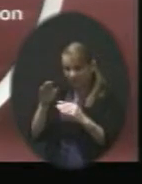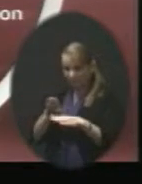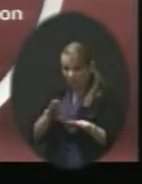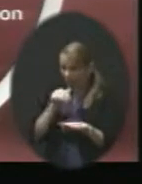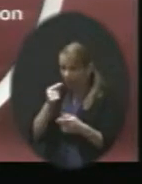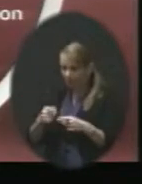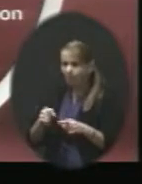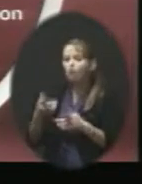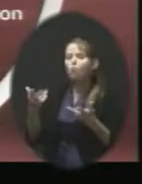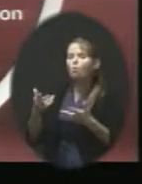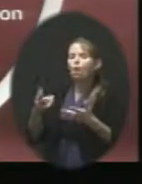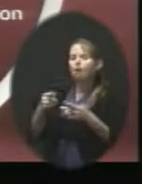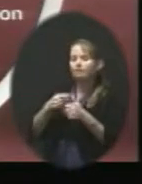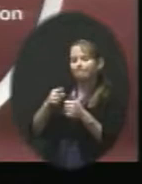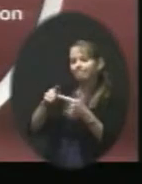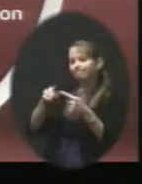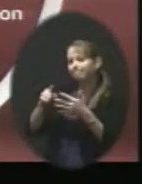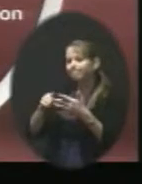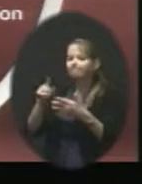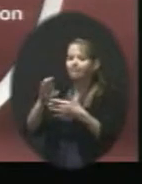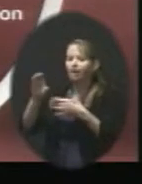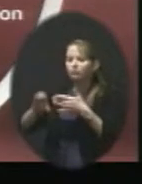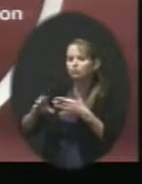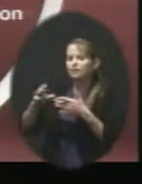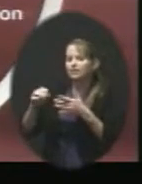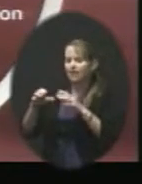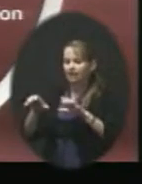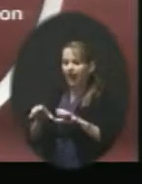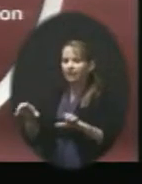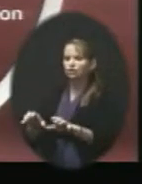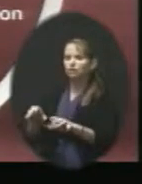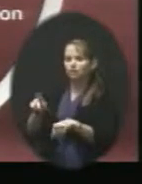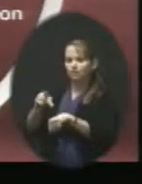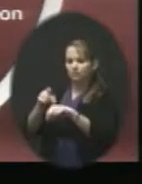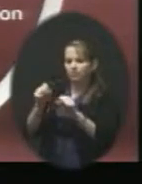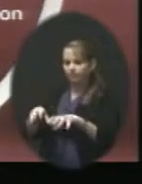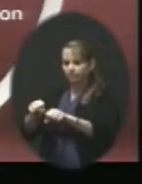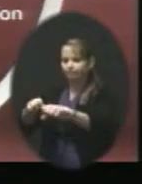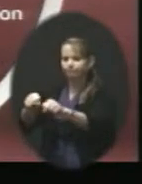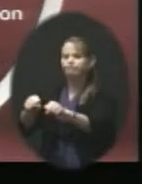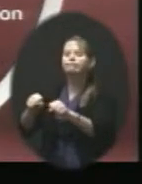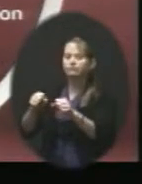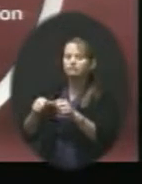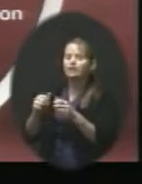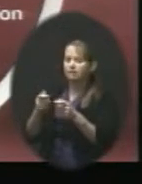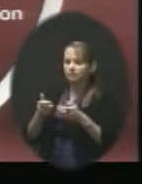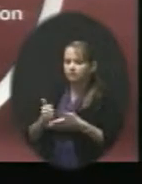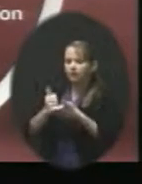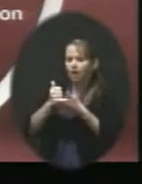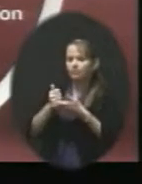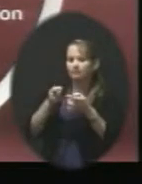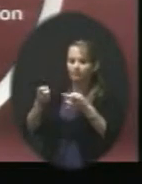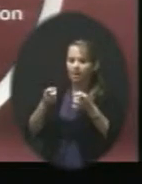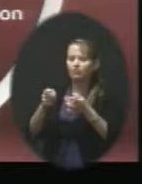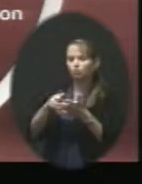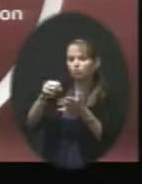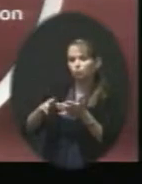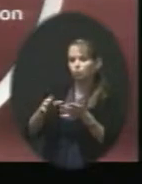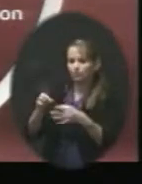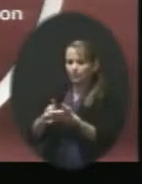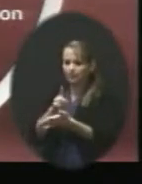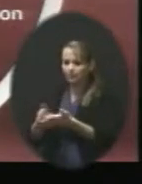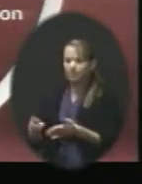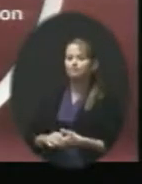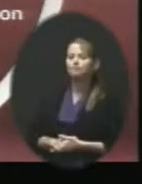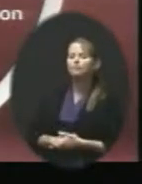options our administrators have? That helps us manage our risk in terms of student discipline. Bullying prevention. Again,